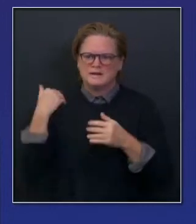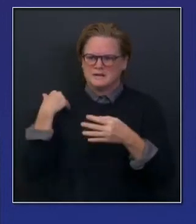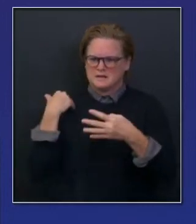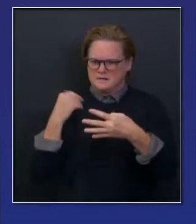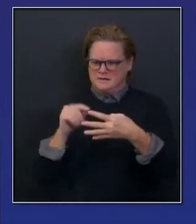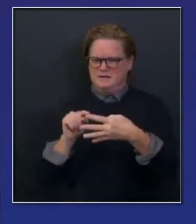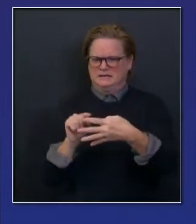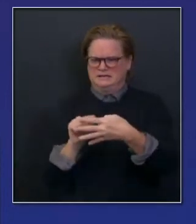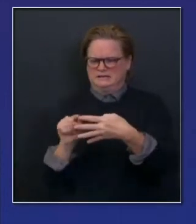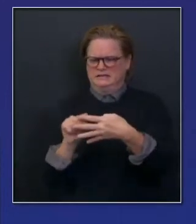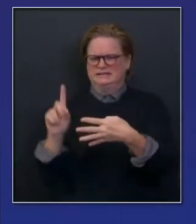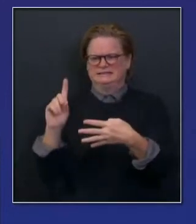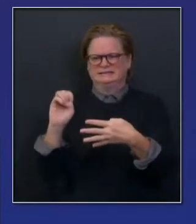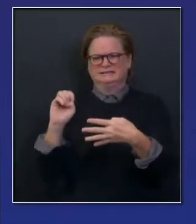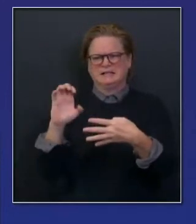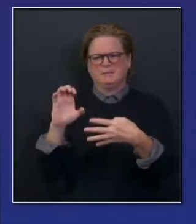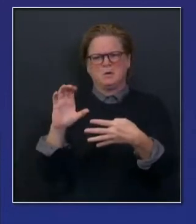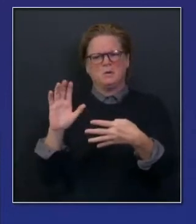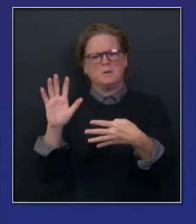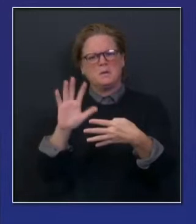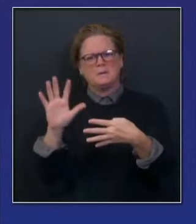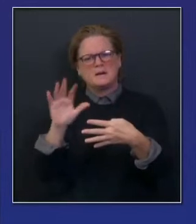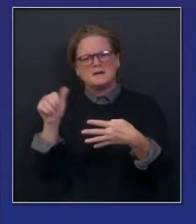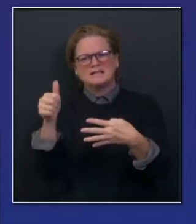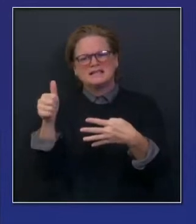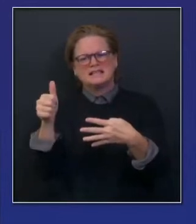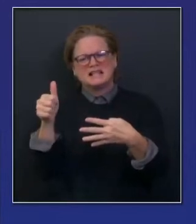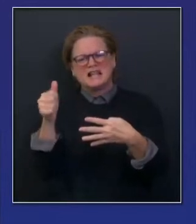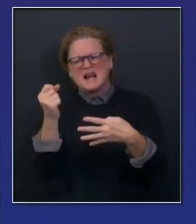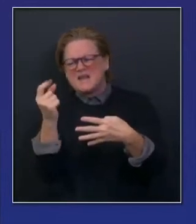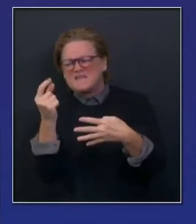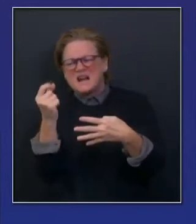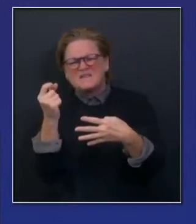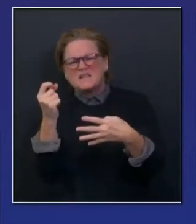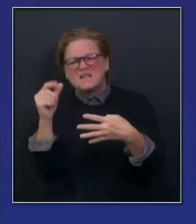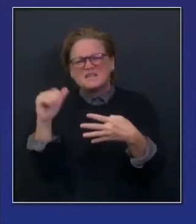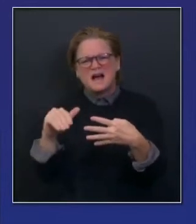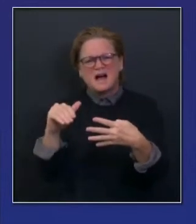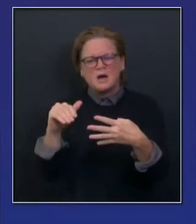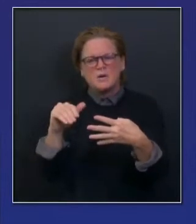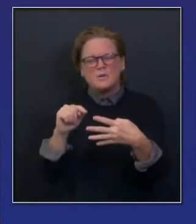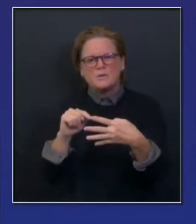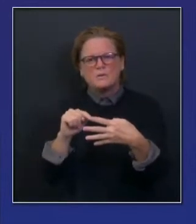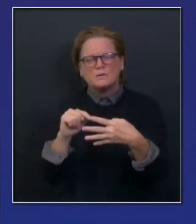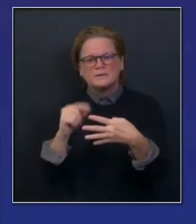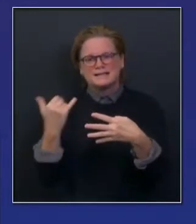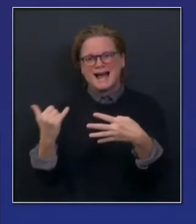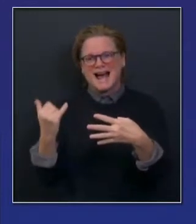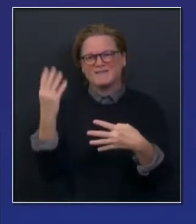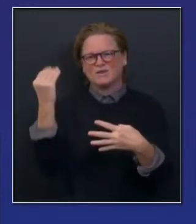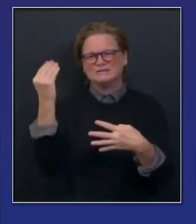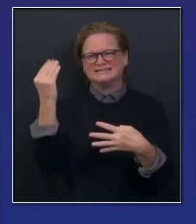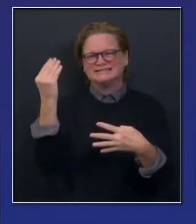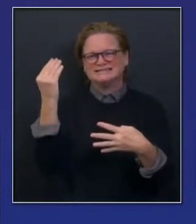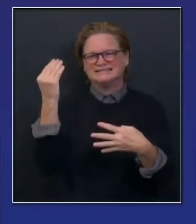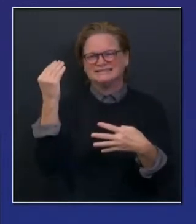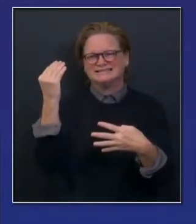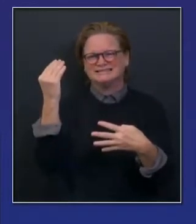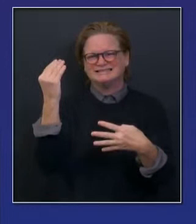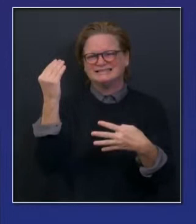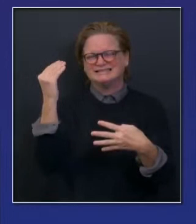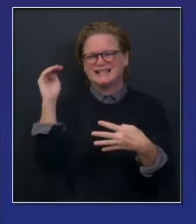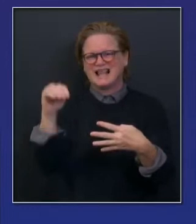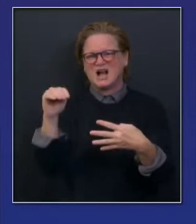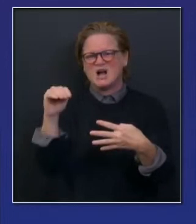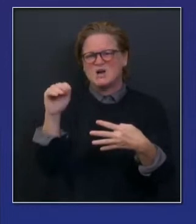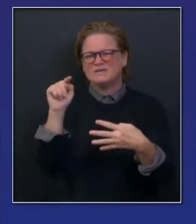alarming enough. Now we're getting close to 15,000, 68 percent increase in just the last two weeks. ICU emissions, not